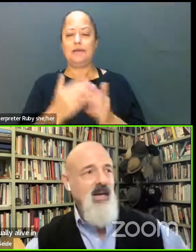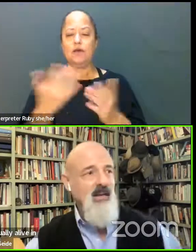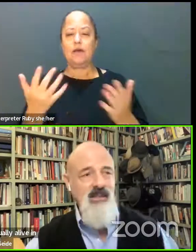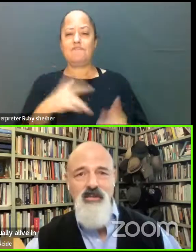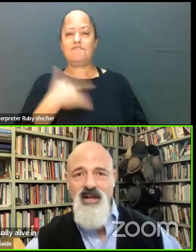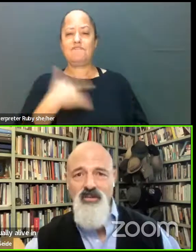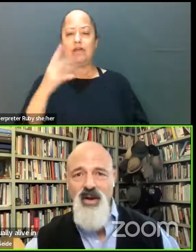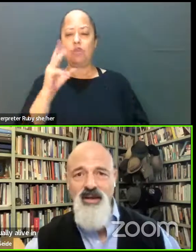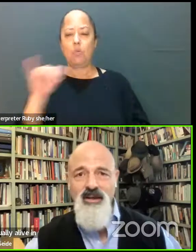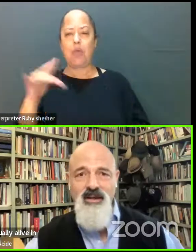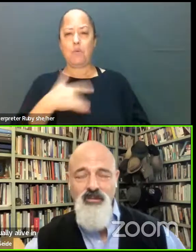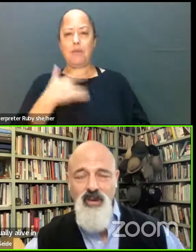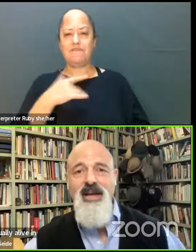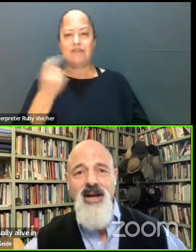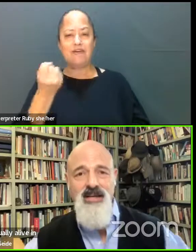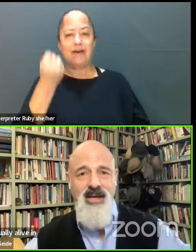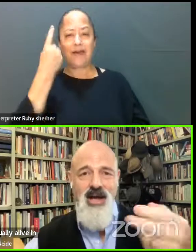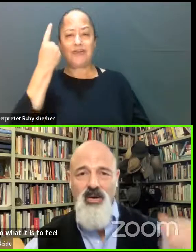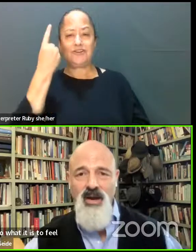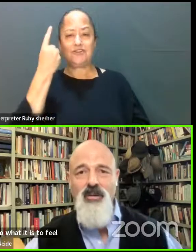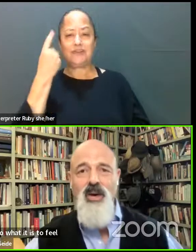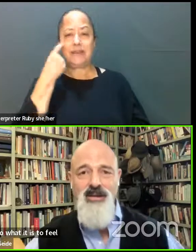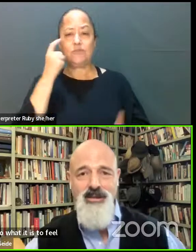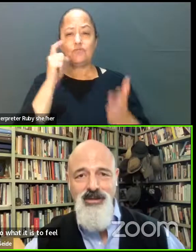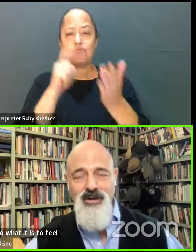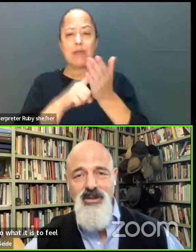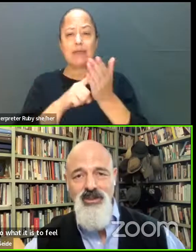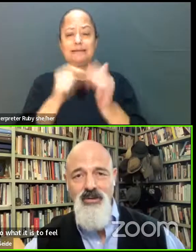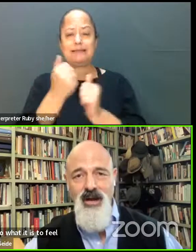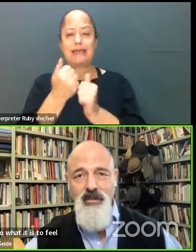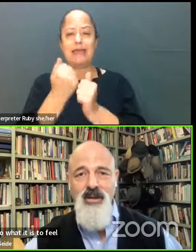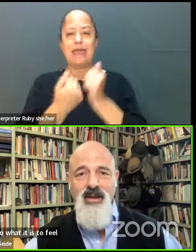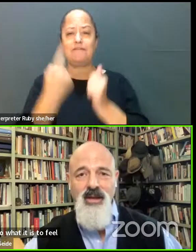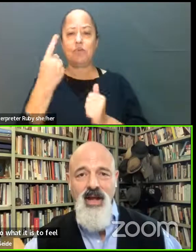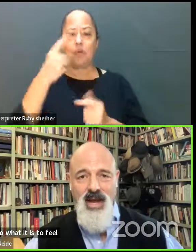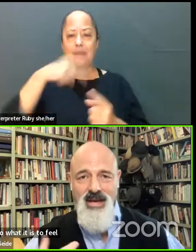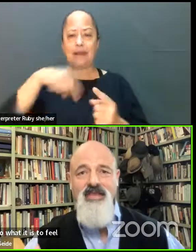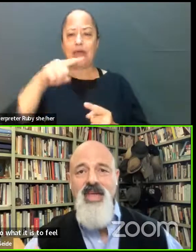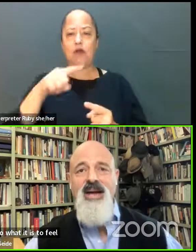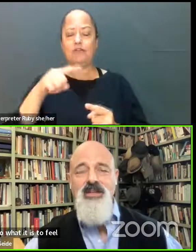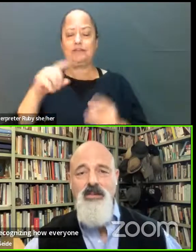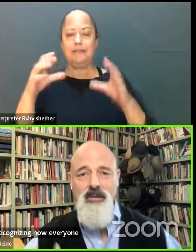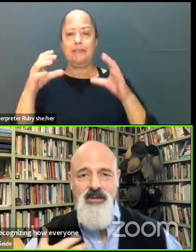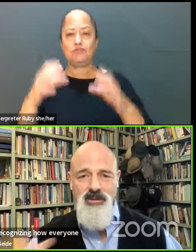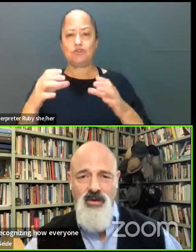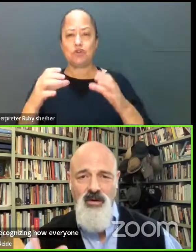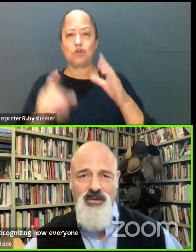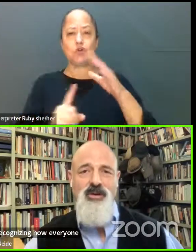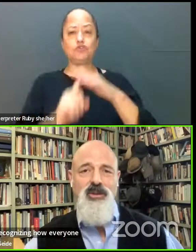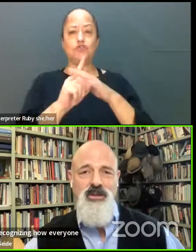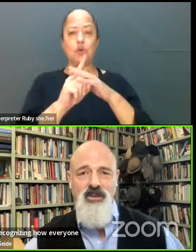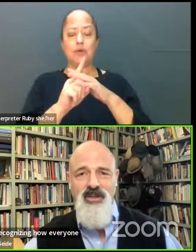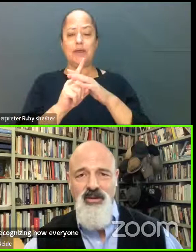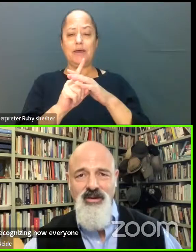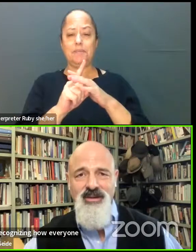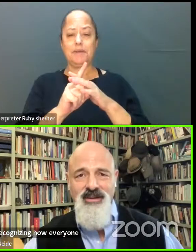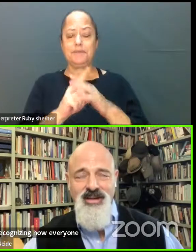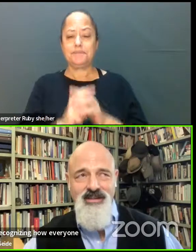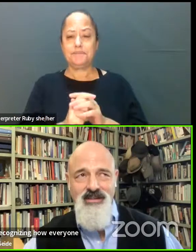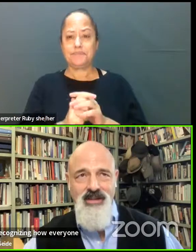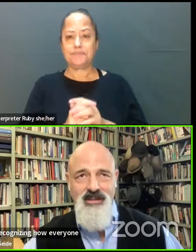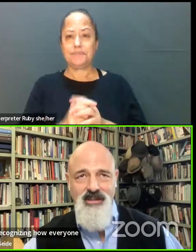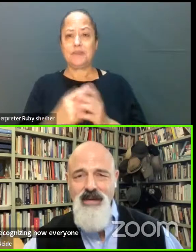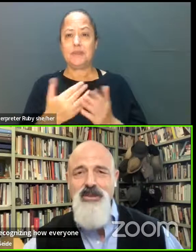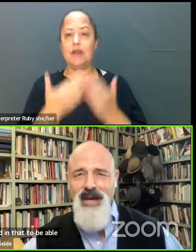understand in some kind of way, recognizing how everyone else in the circle has showed up and in that to be able to offer nourishment to each other.